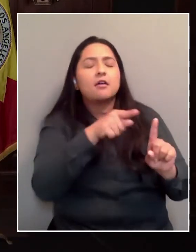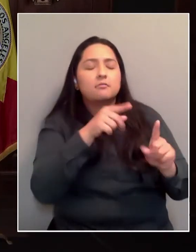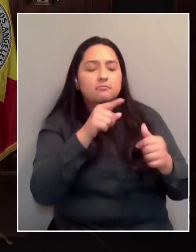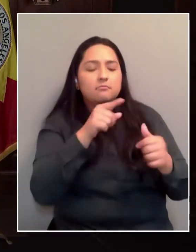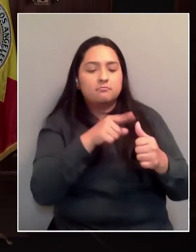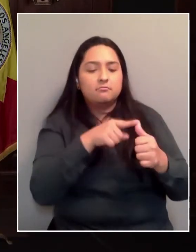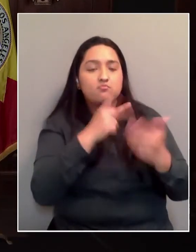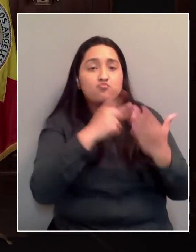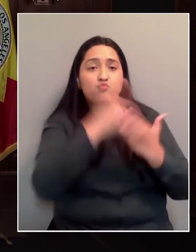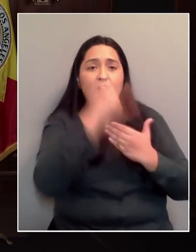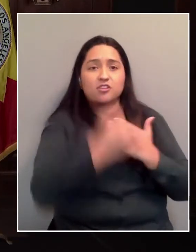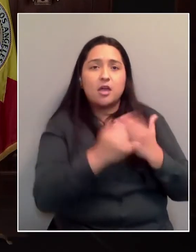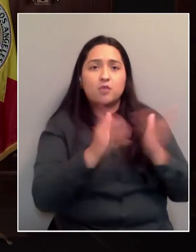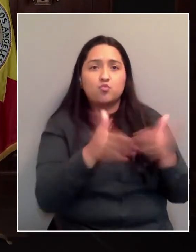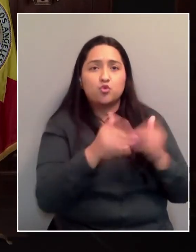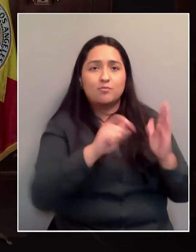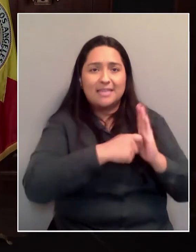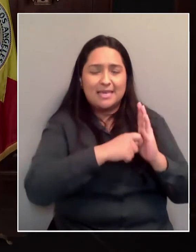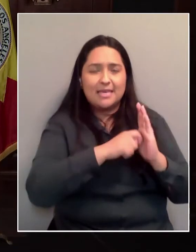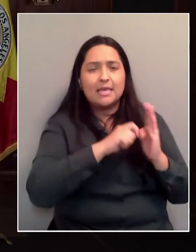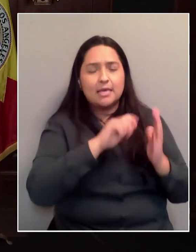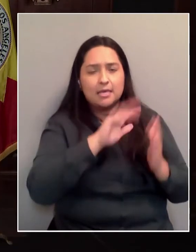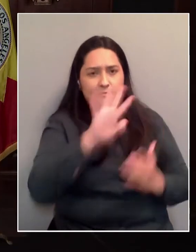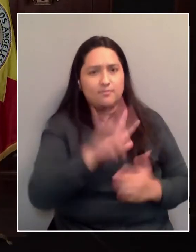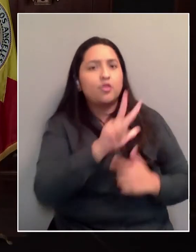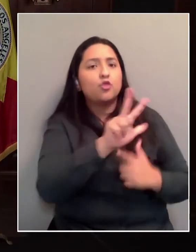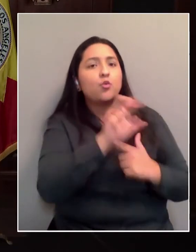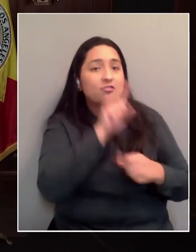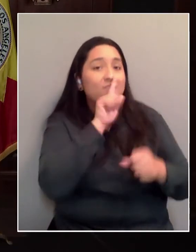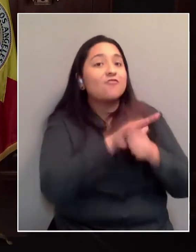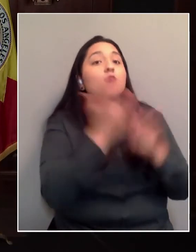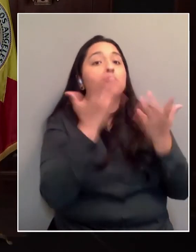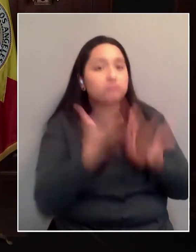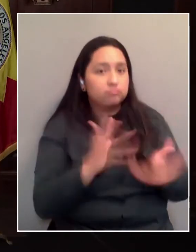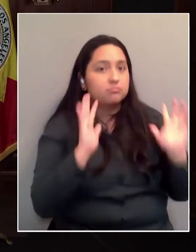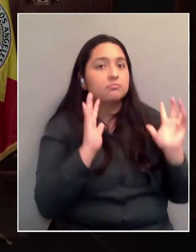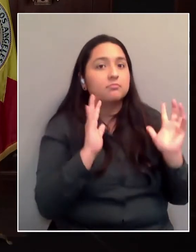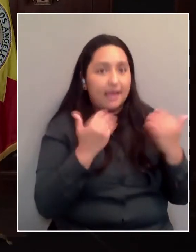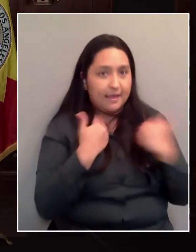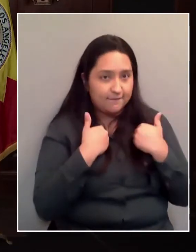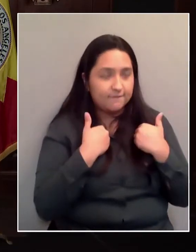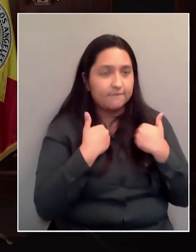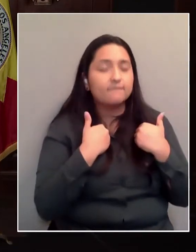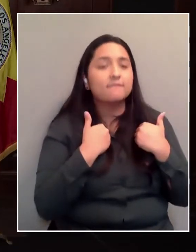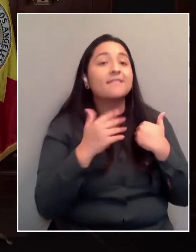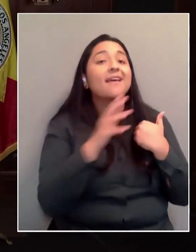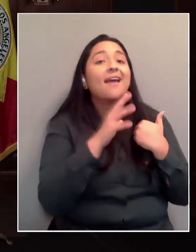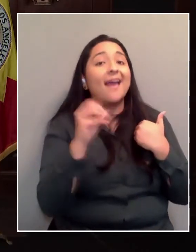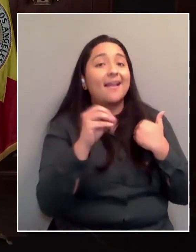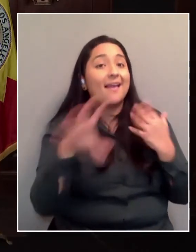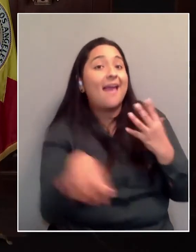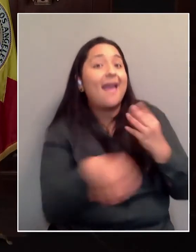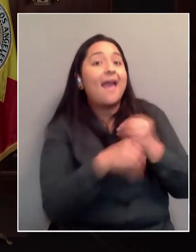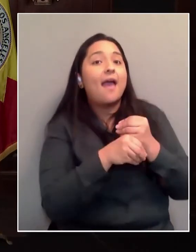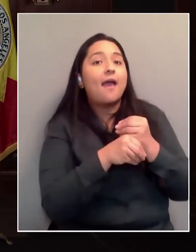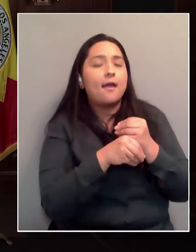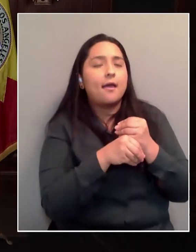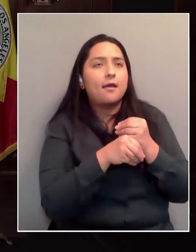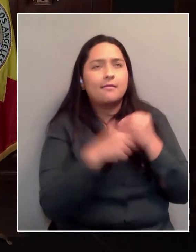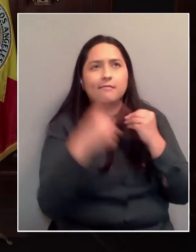that we have confirmed as well as the extension of I think more than, let see if can get the numbers,